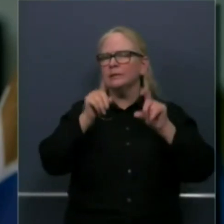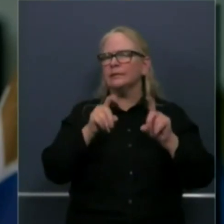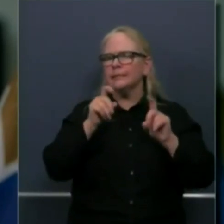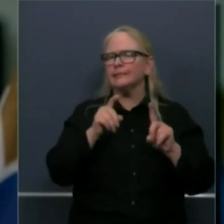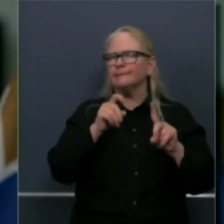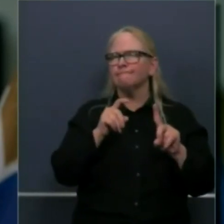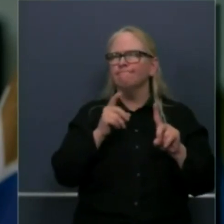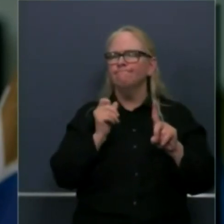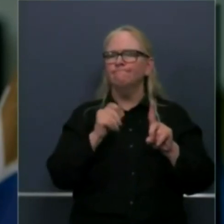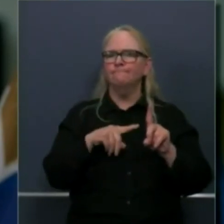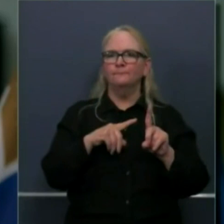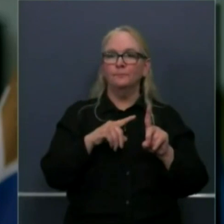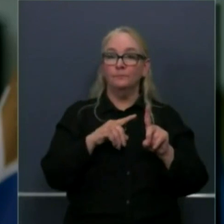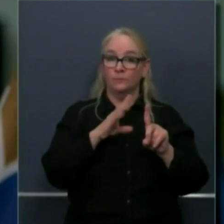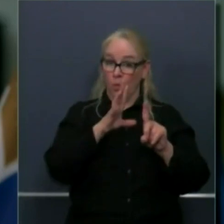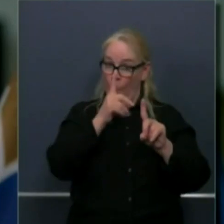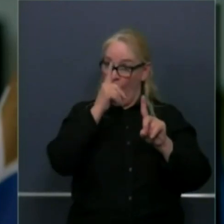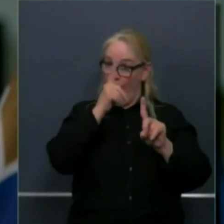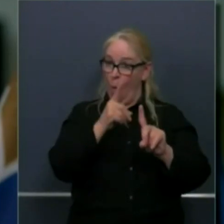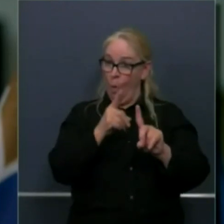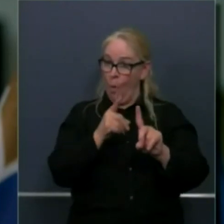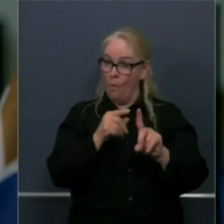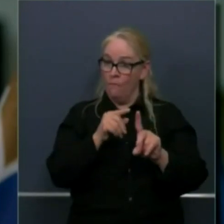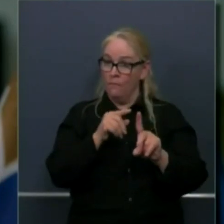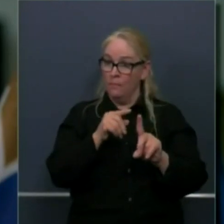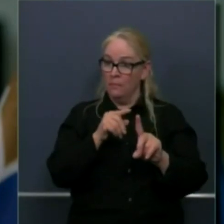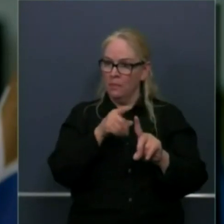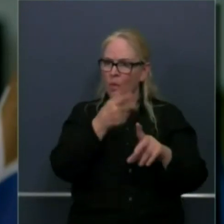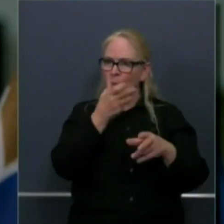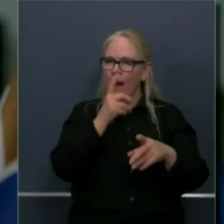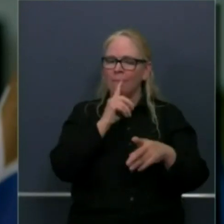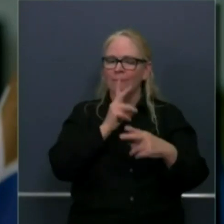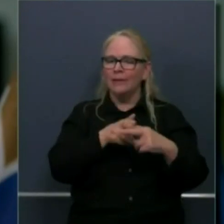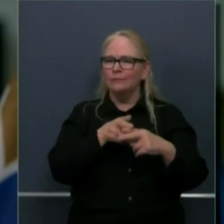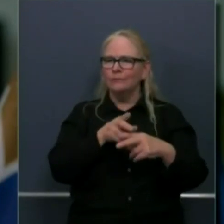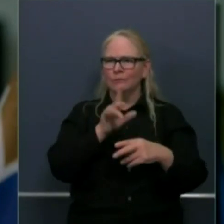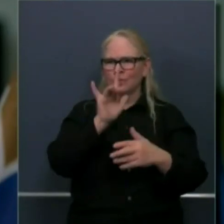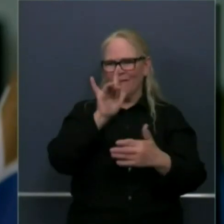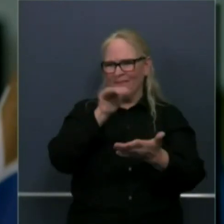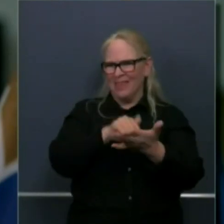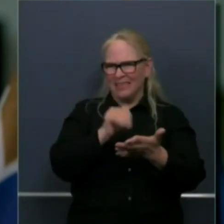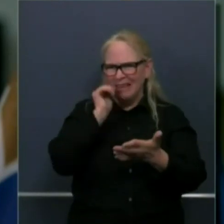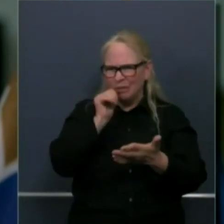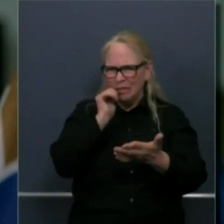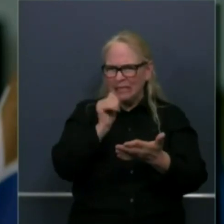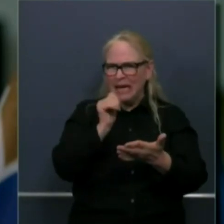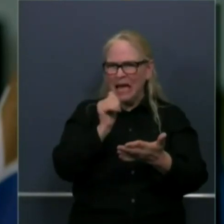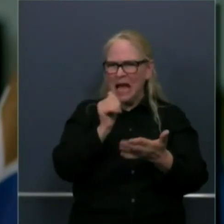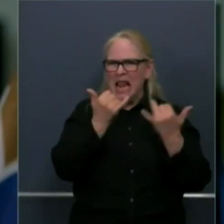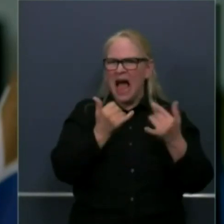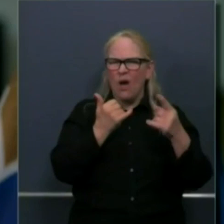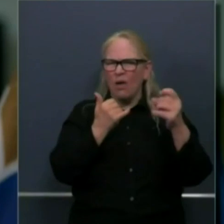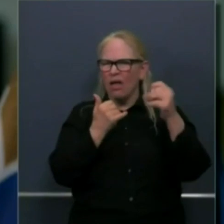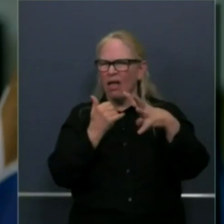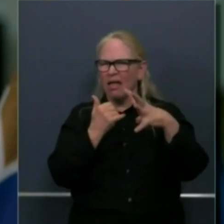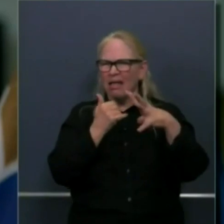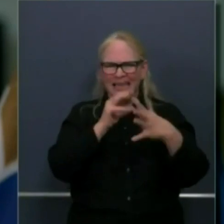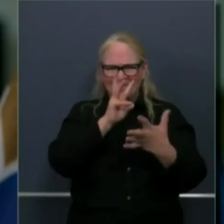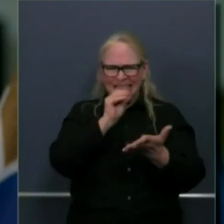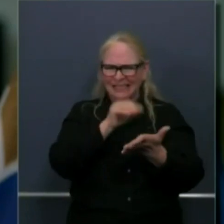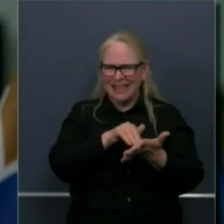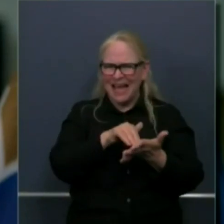to 90 000 tests per day and today i heard 61 000 and 80,000, so can you just